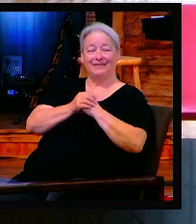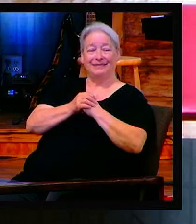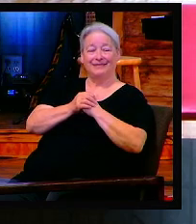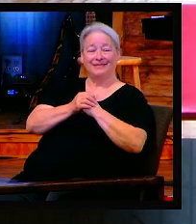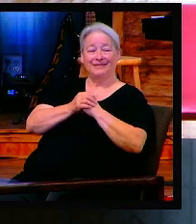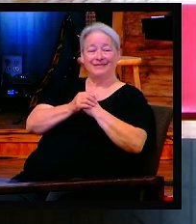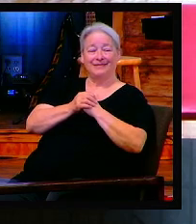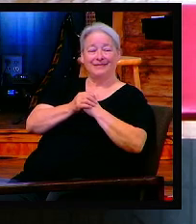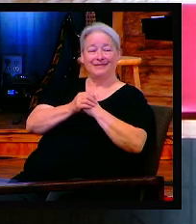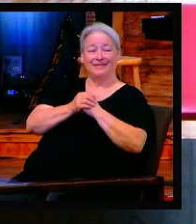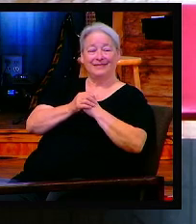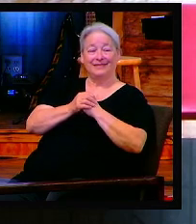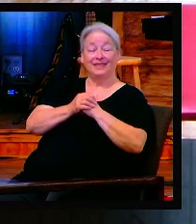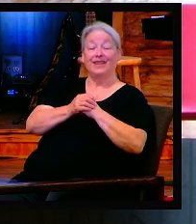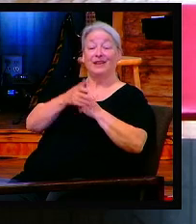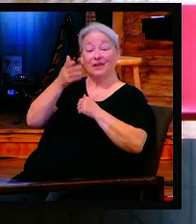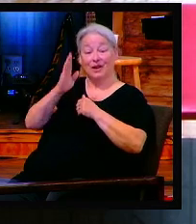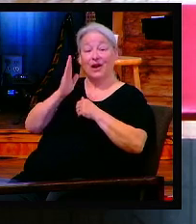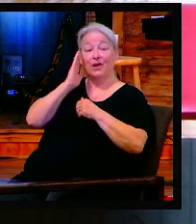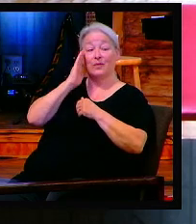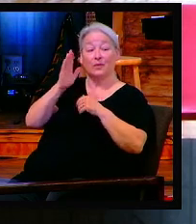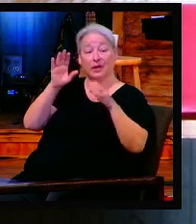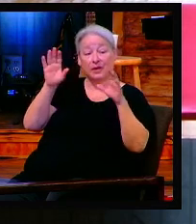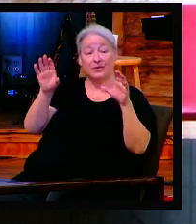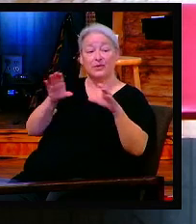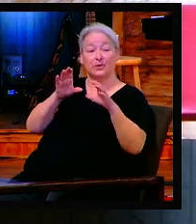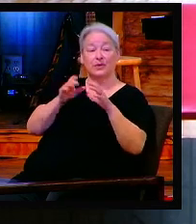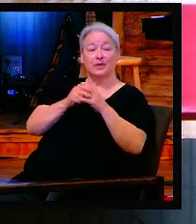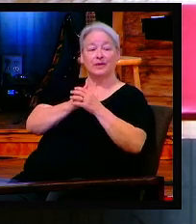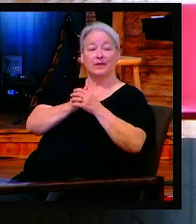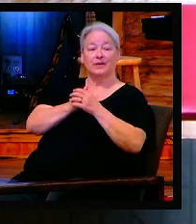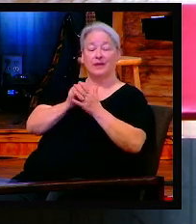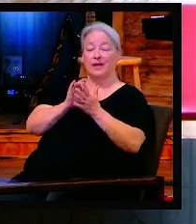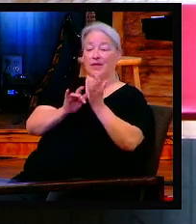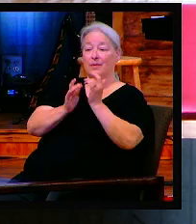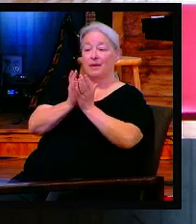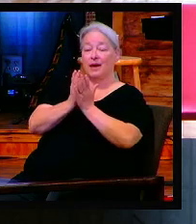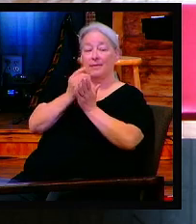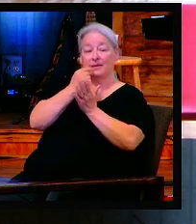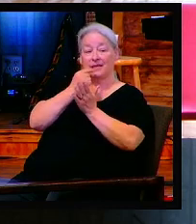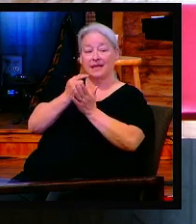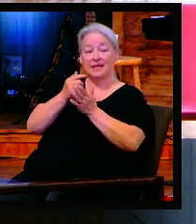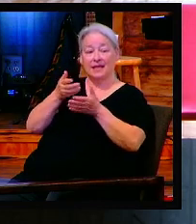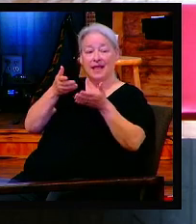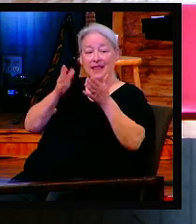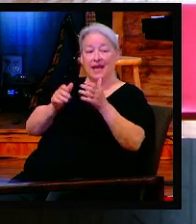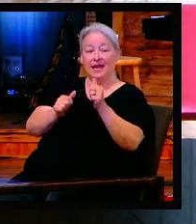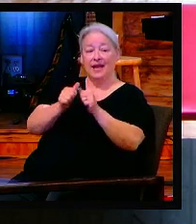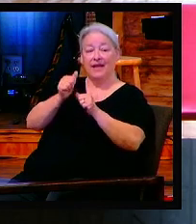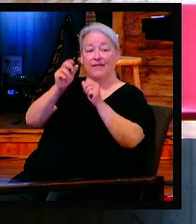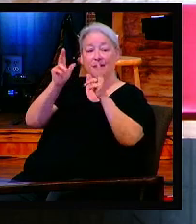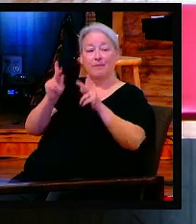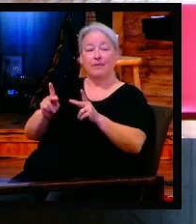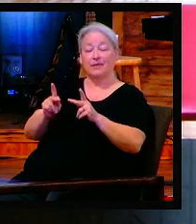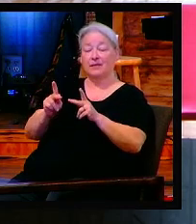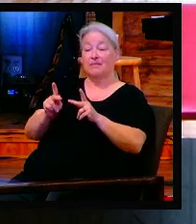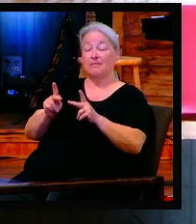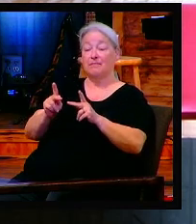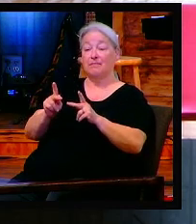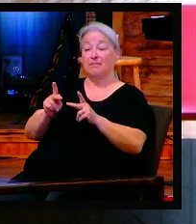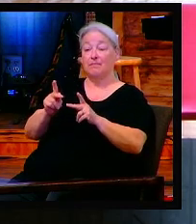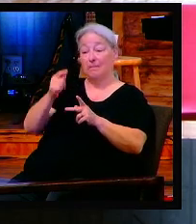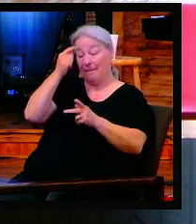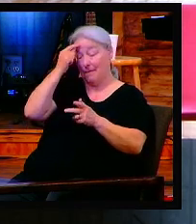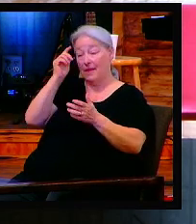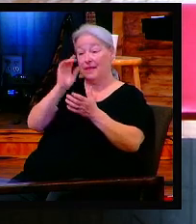But he will do it. You know, the Bible says, let every man be convinced. If you're not convinced by me saying it, if you're